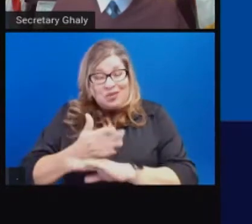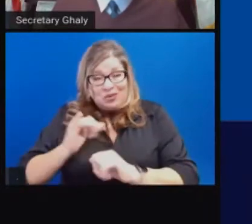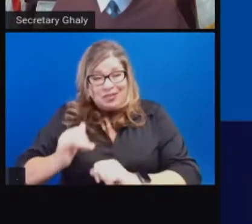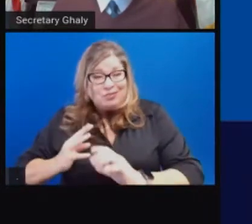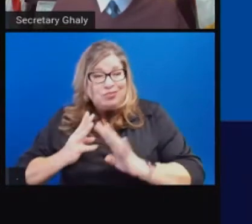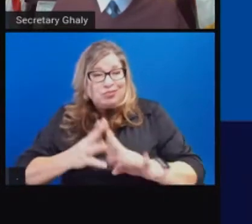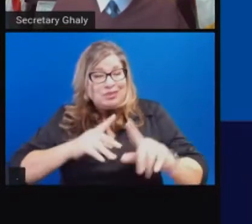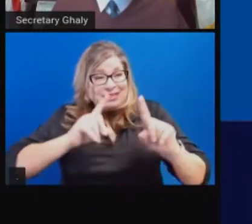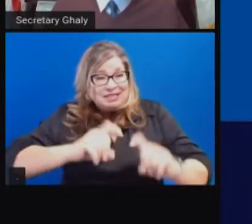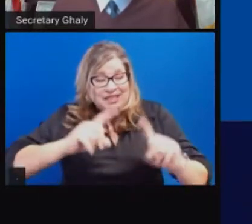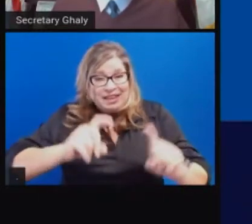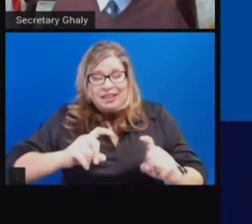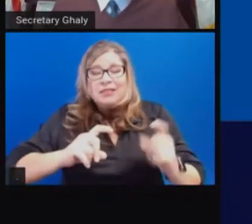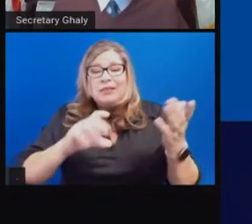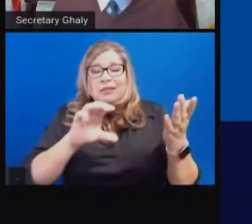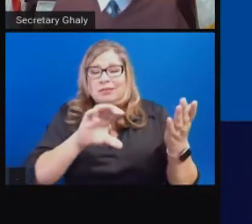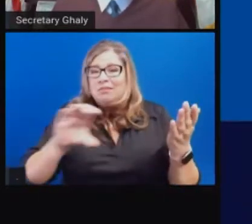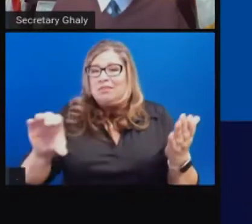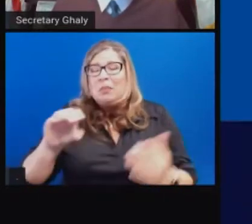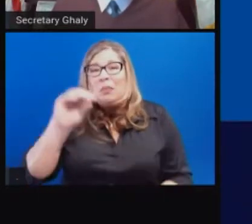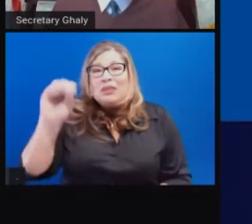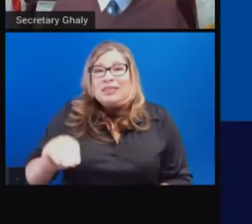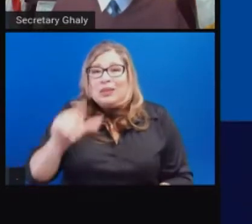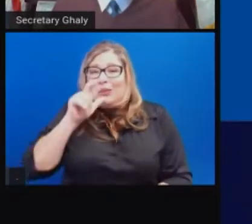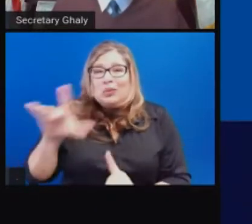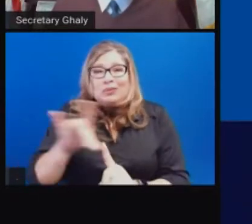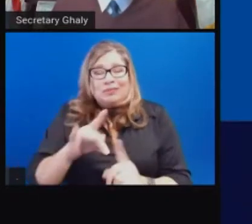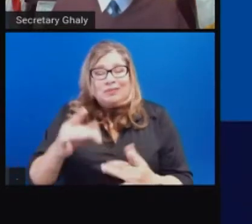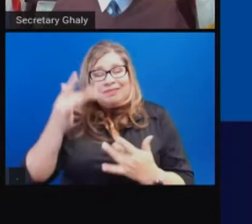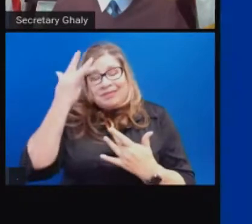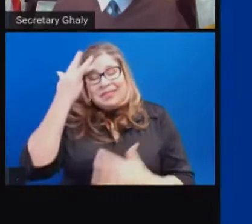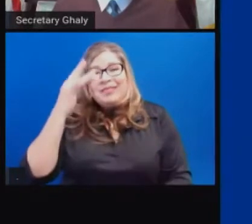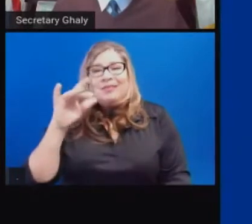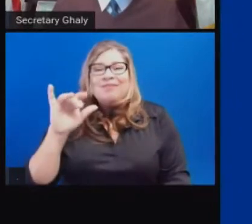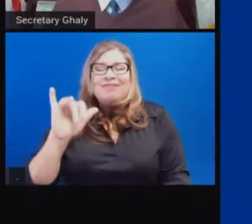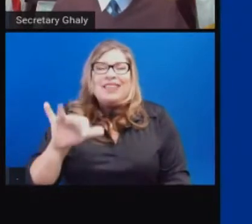trending 14-day test positivity at 9%. Next slide.